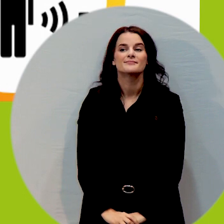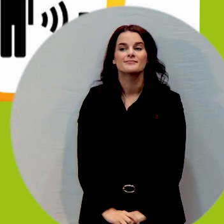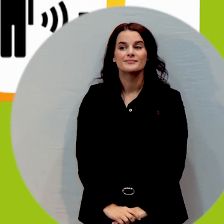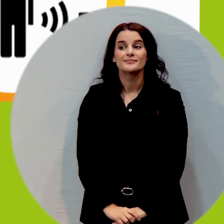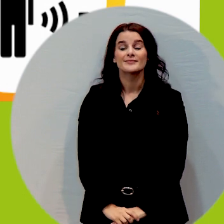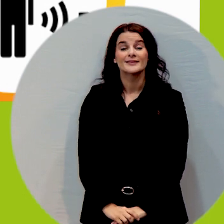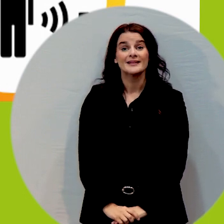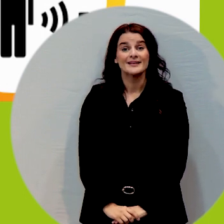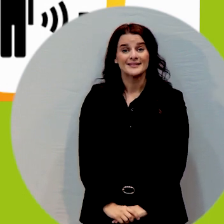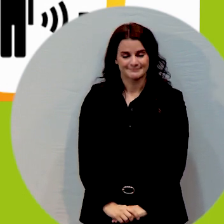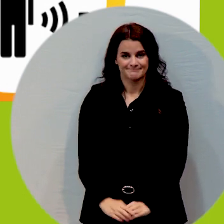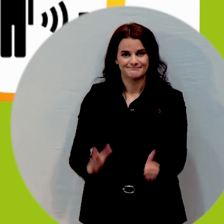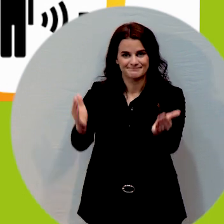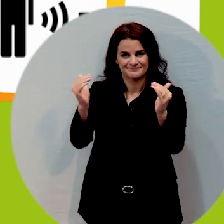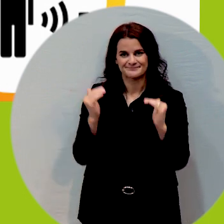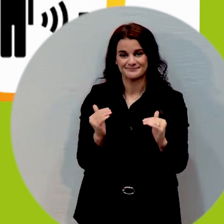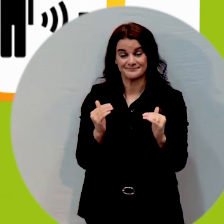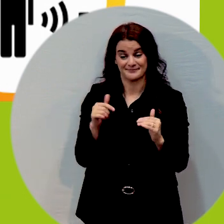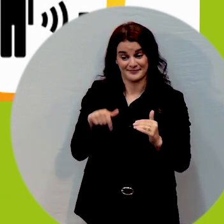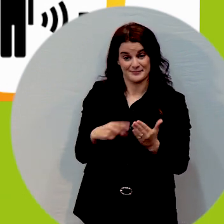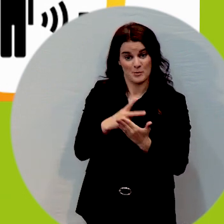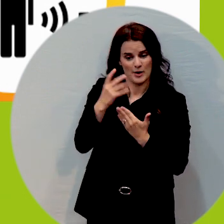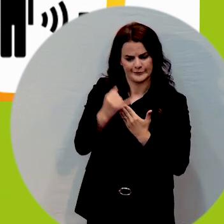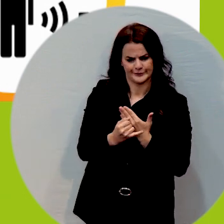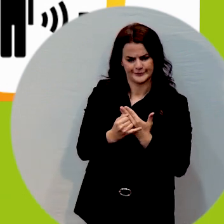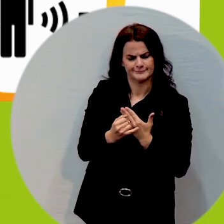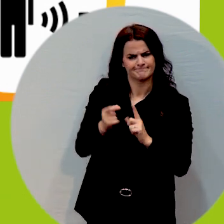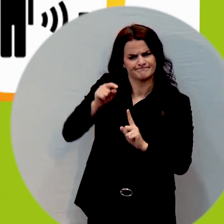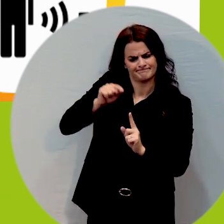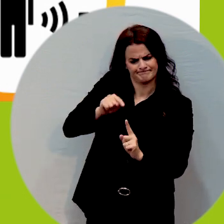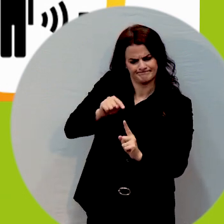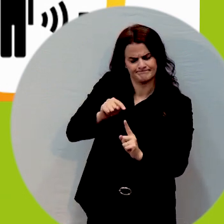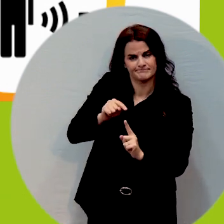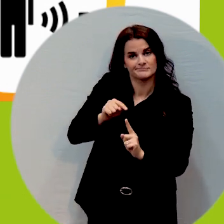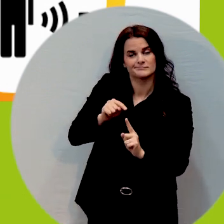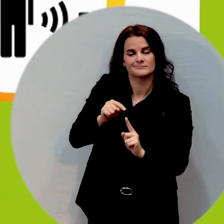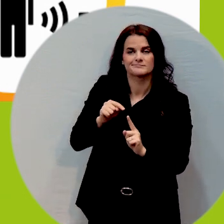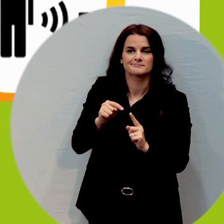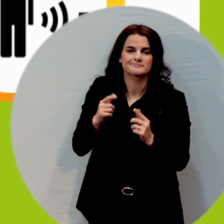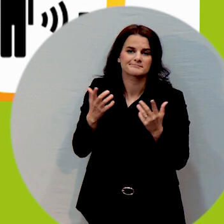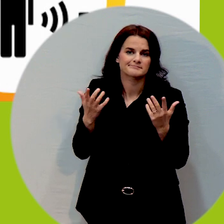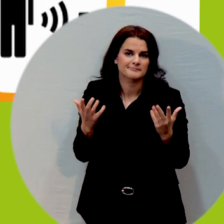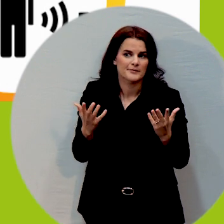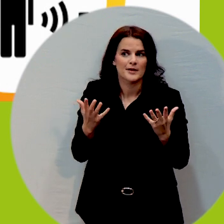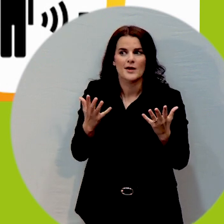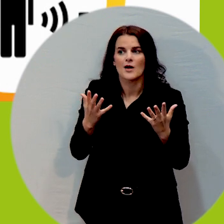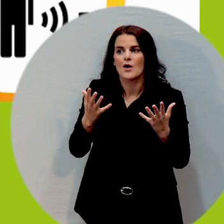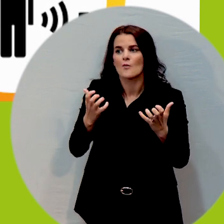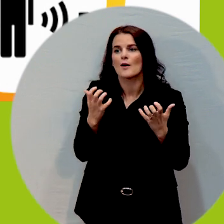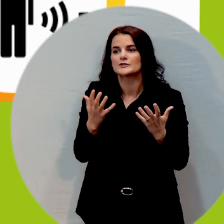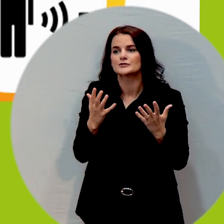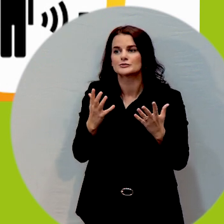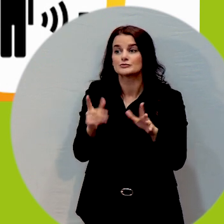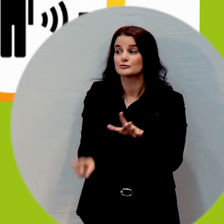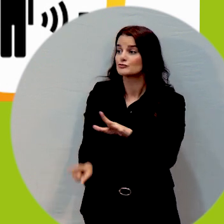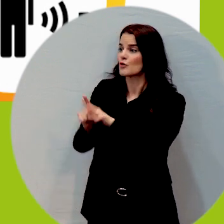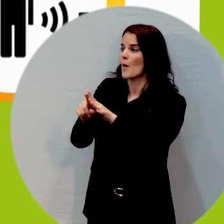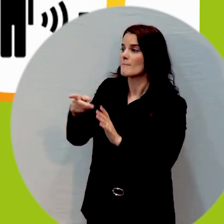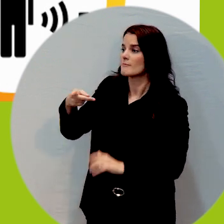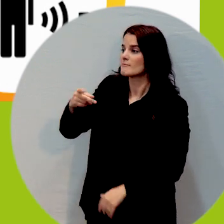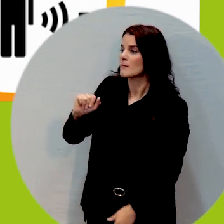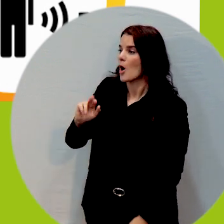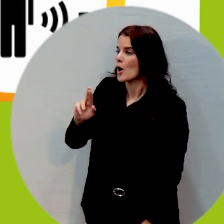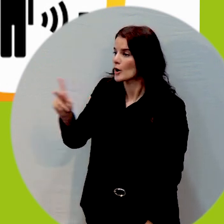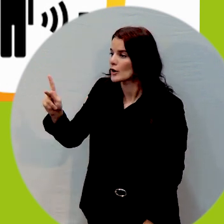Now, with this project, we didn't just want to turn up at a park or a facility